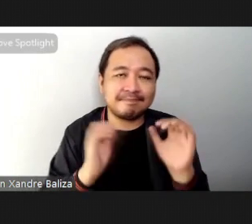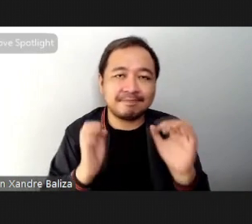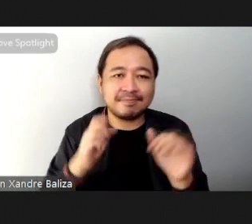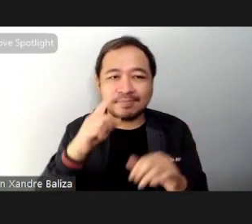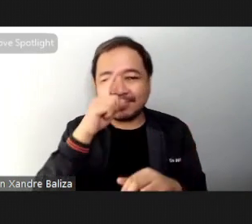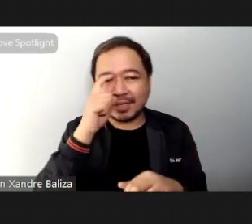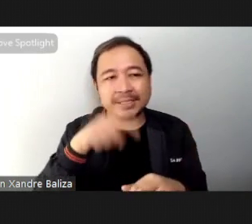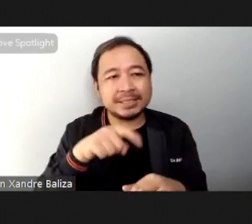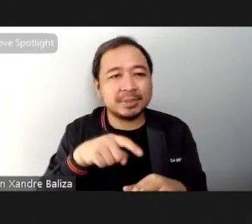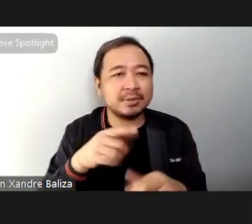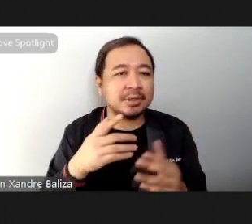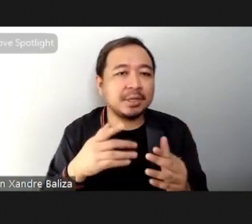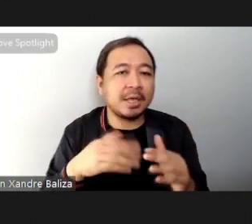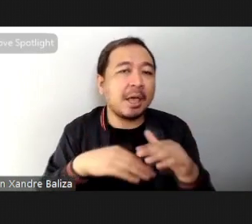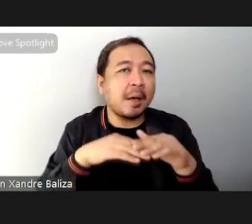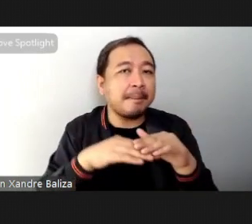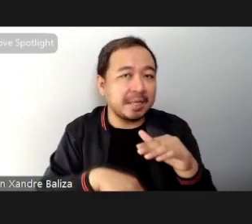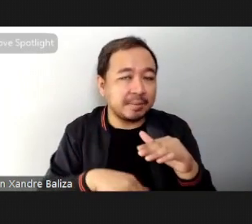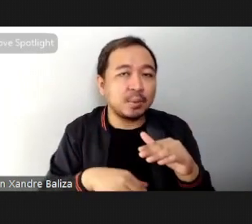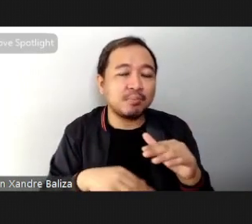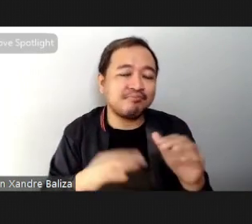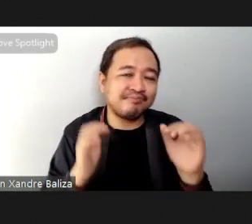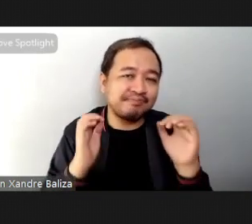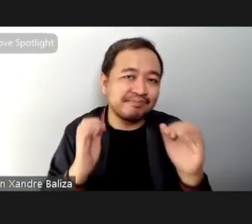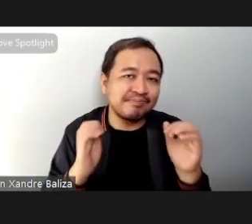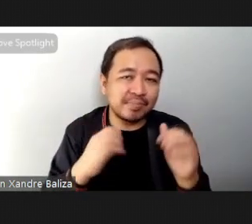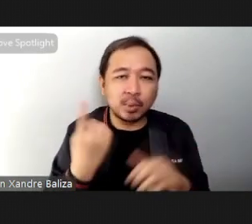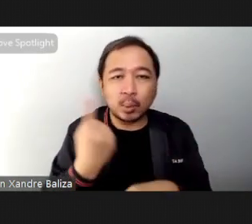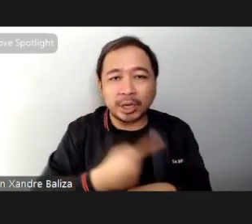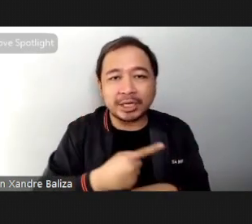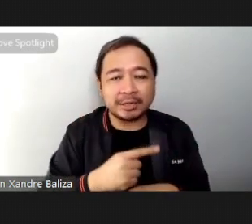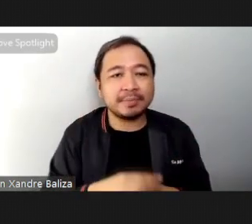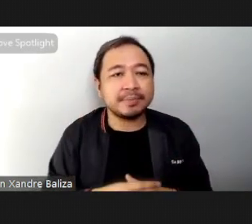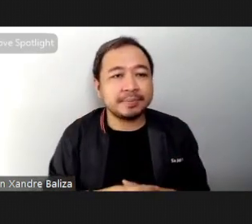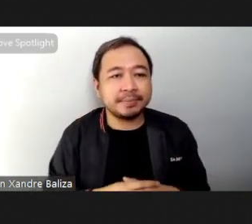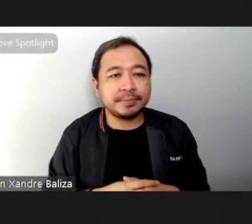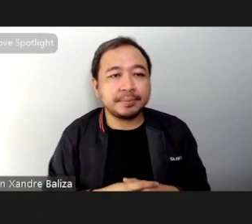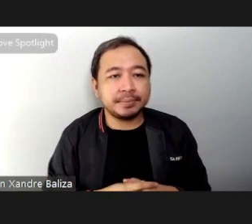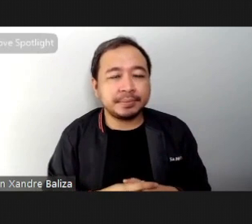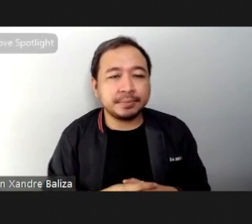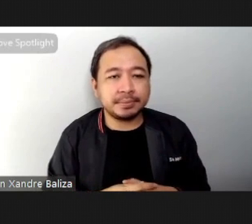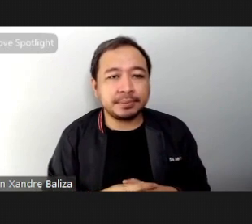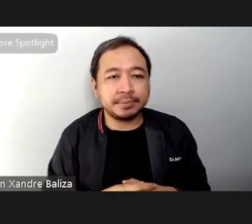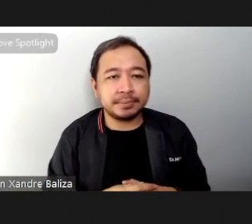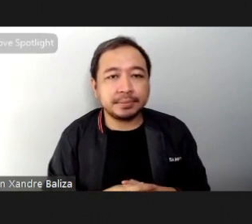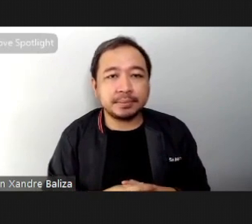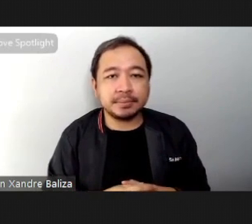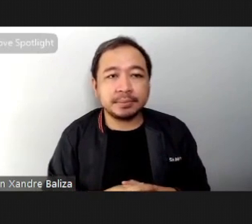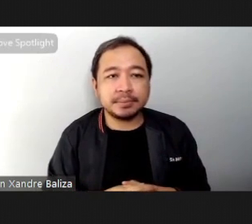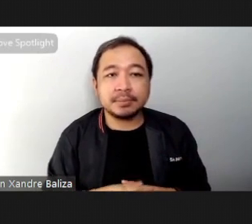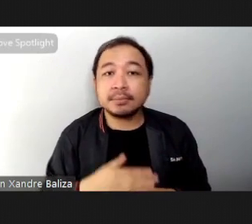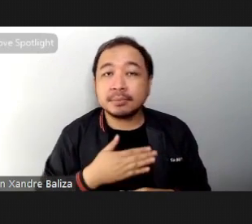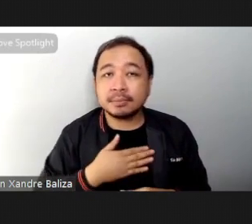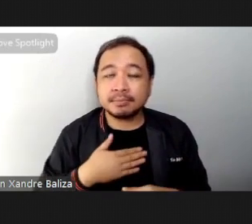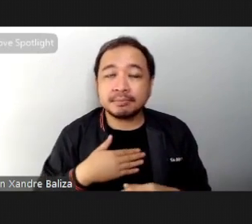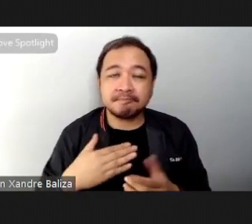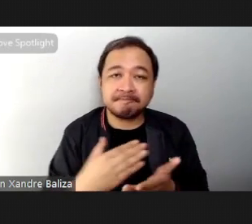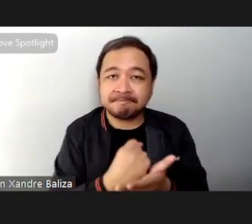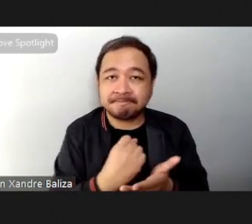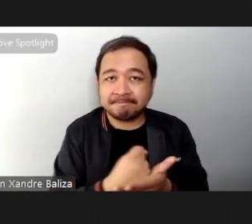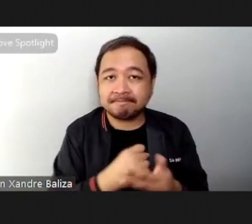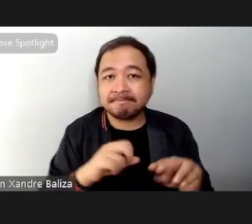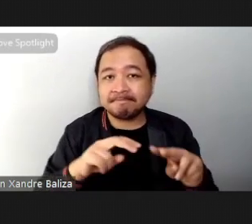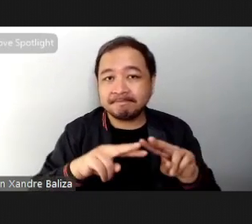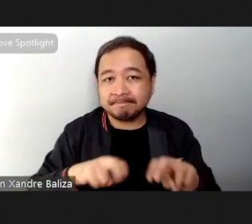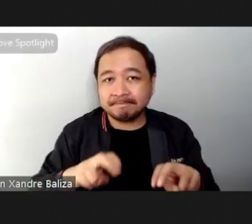effective dose per day in order to actually get the benefits now based on my daily gathering of my exercises